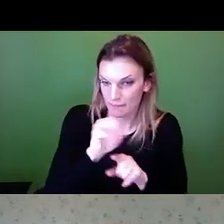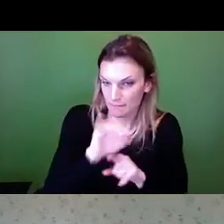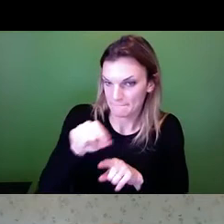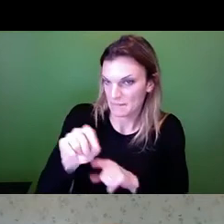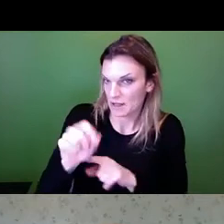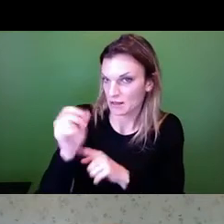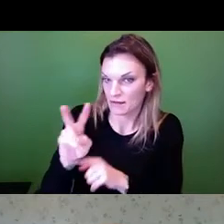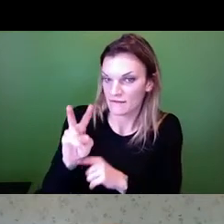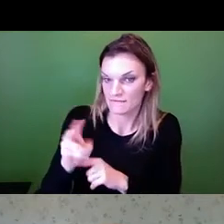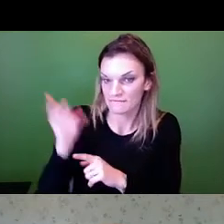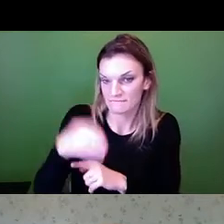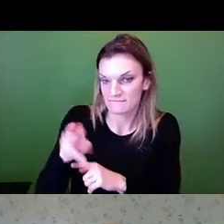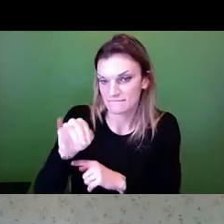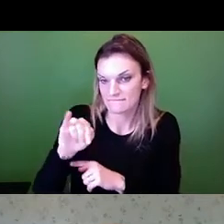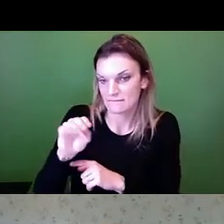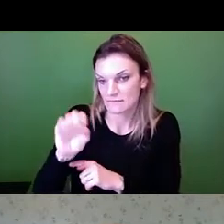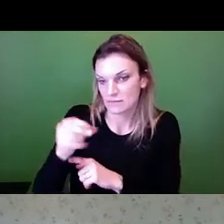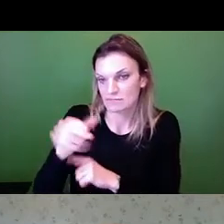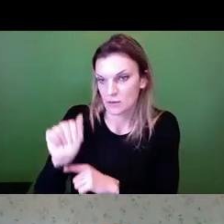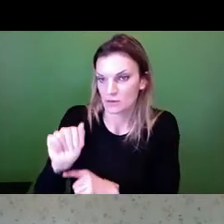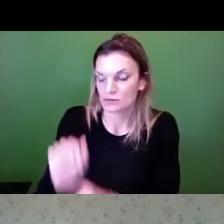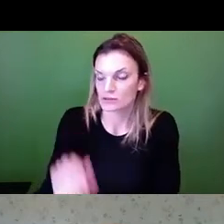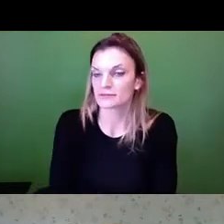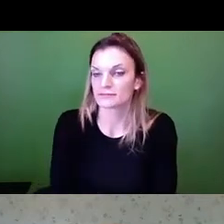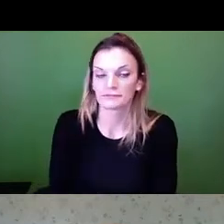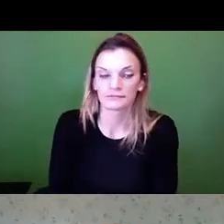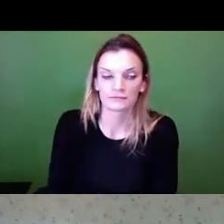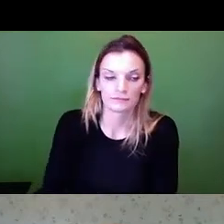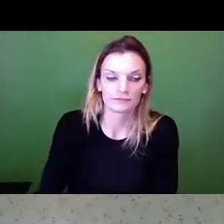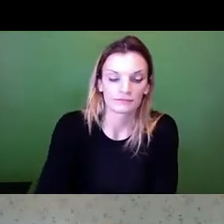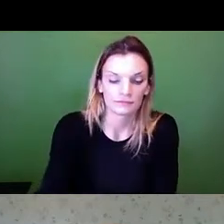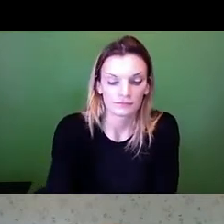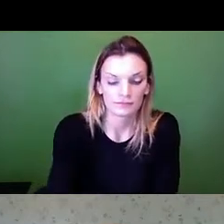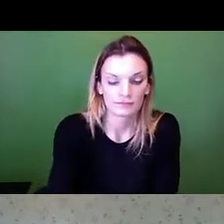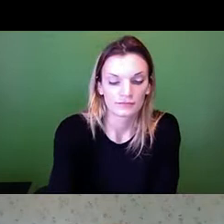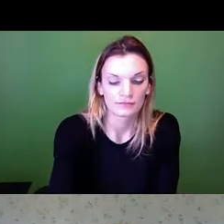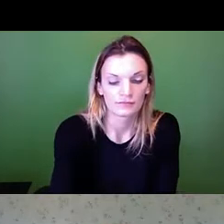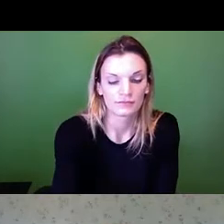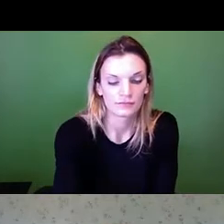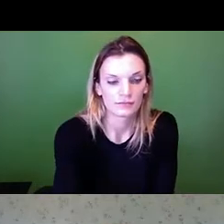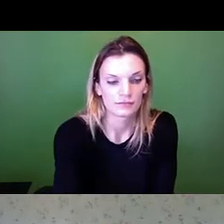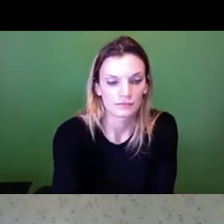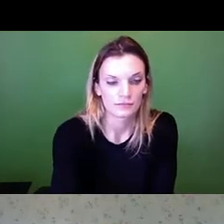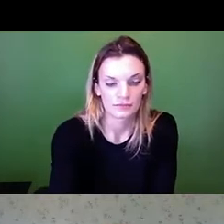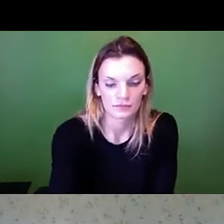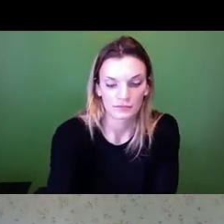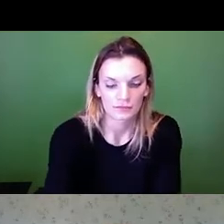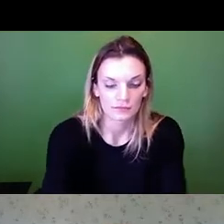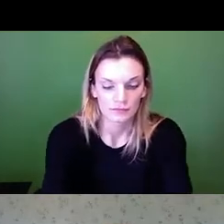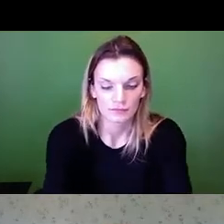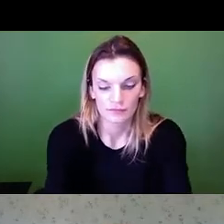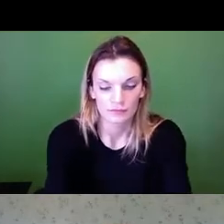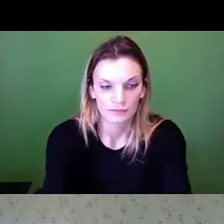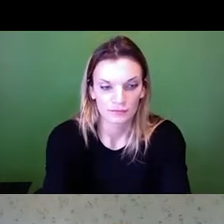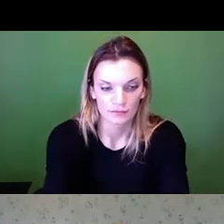M-I-O-S-H-A. We also have, well, maybe that's on the next slide. Let's look at the next